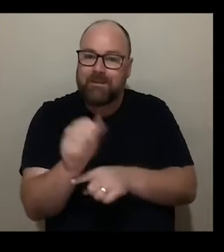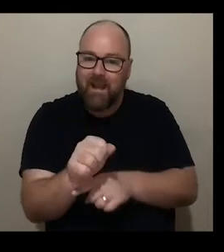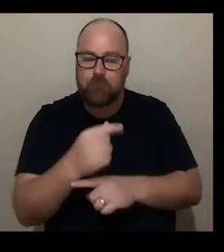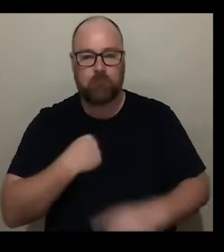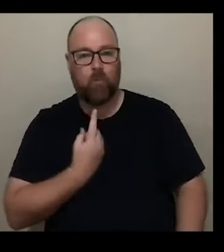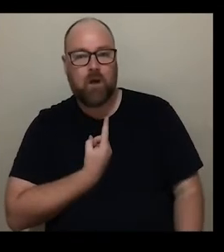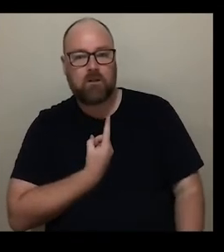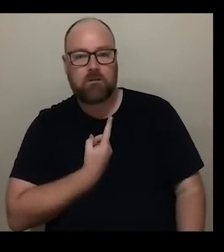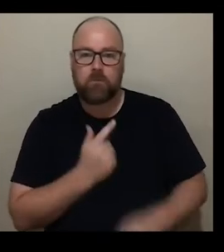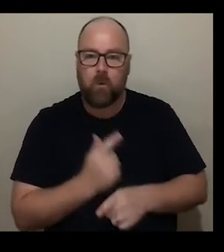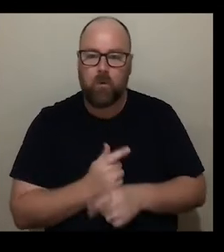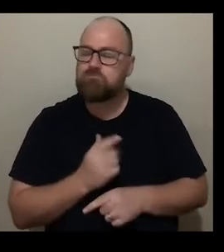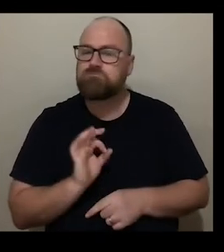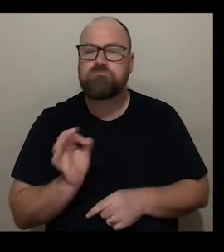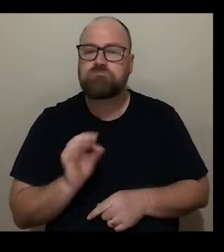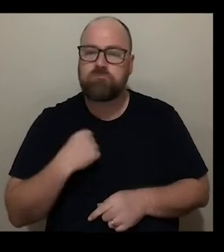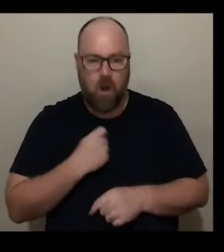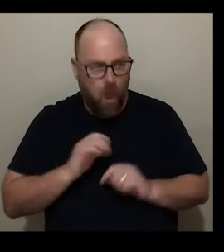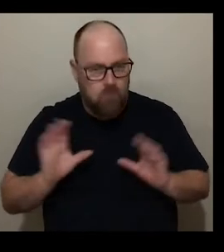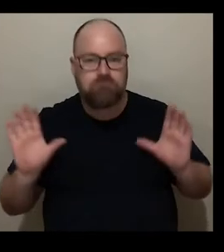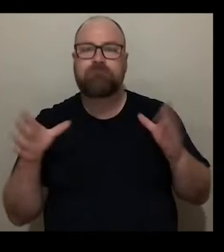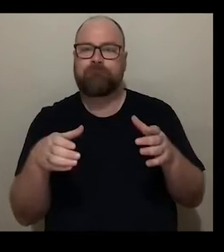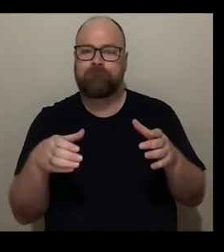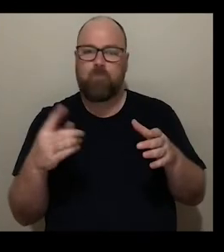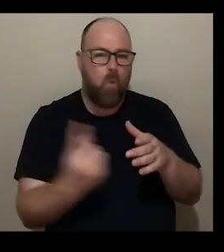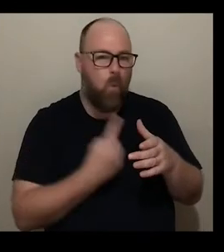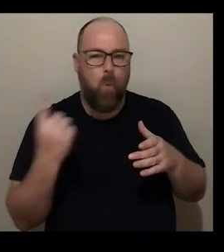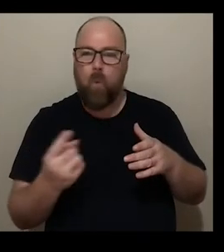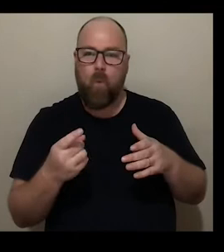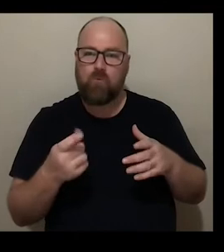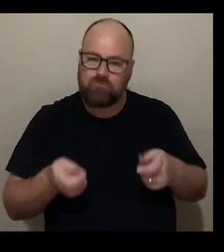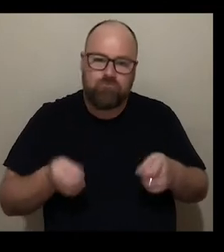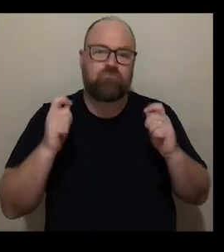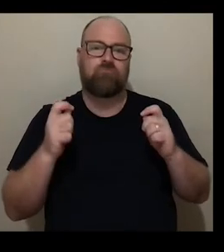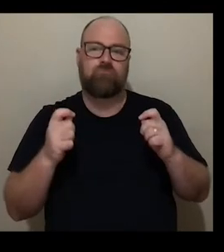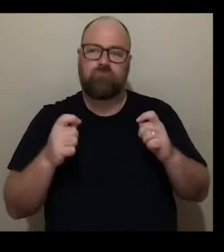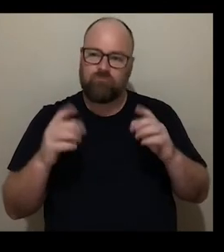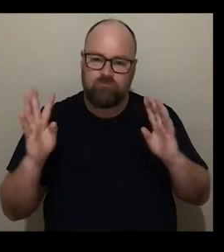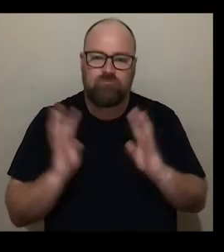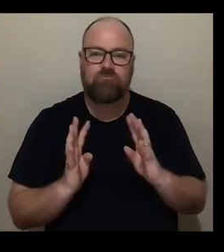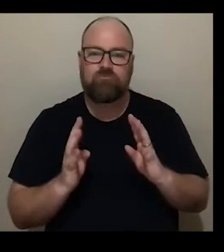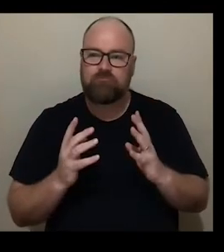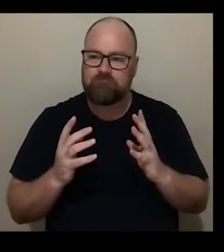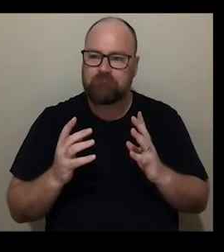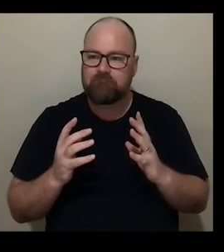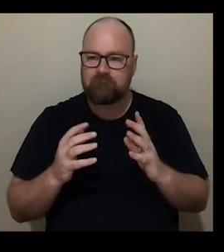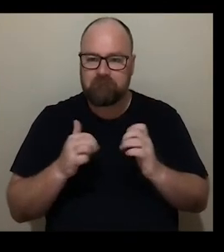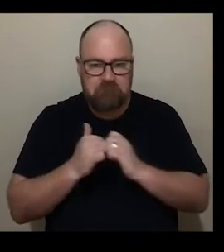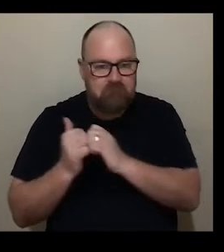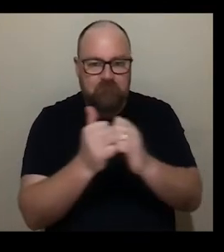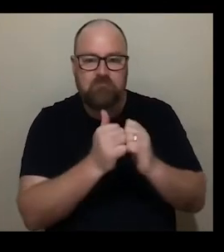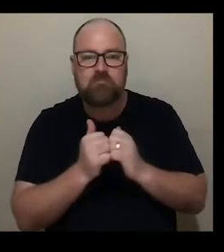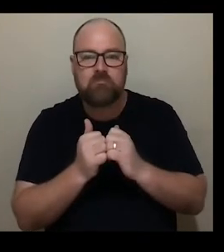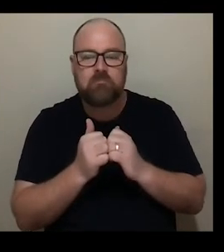talking as an individual because I really believe as a collective if we come together with our united